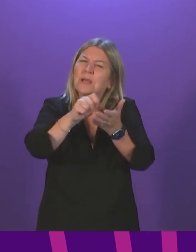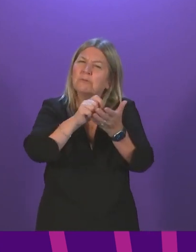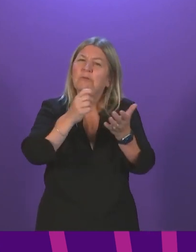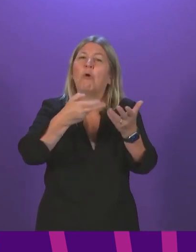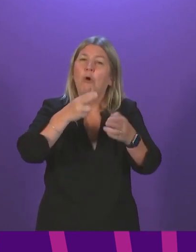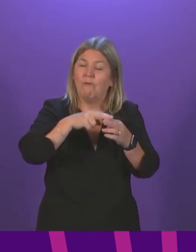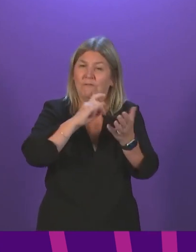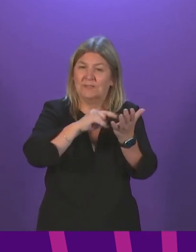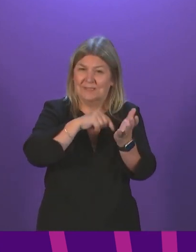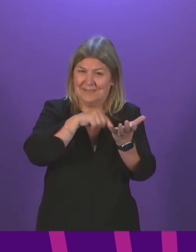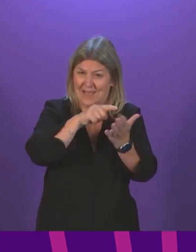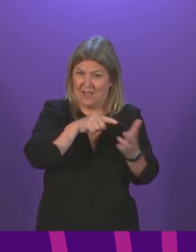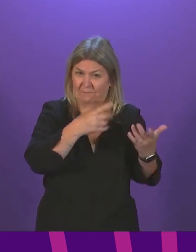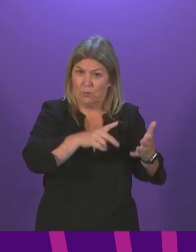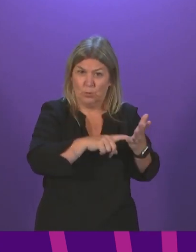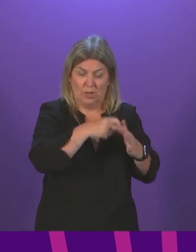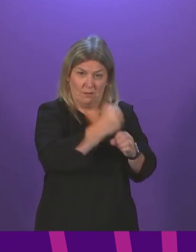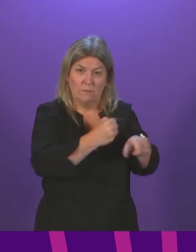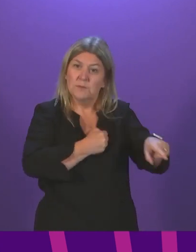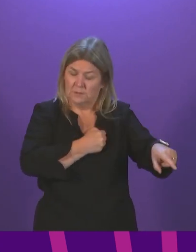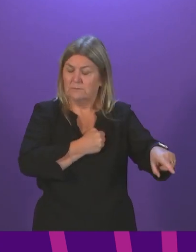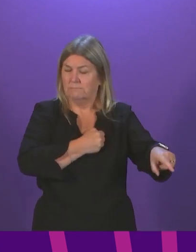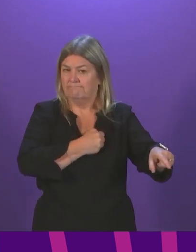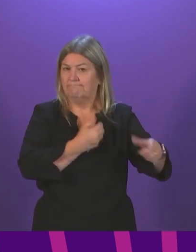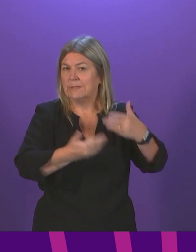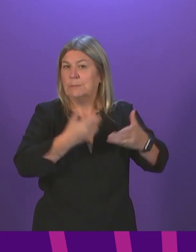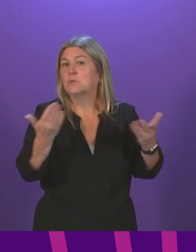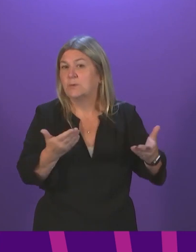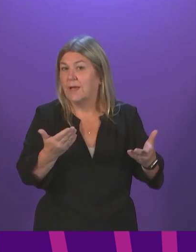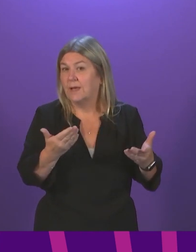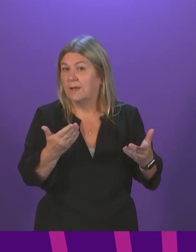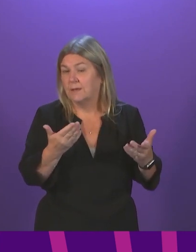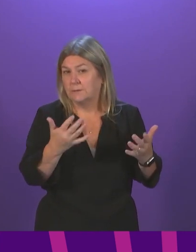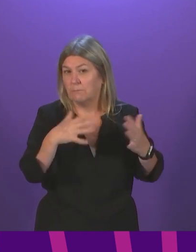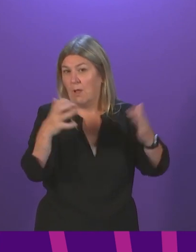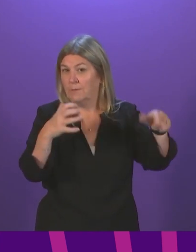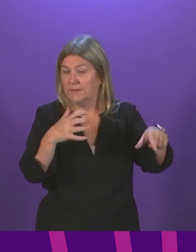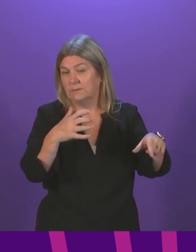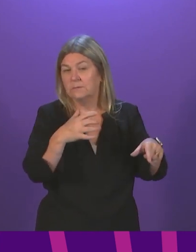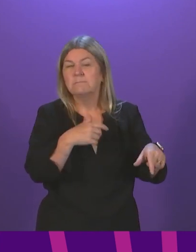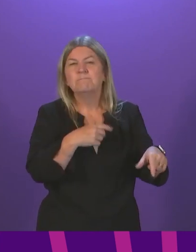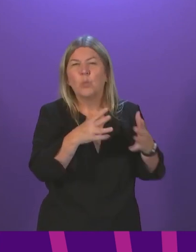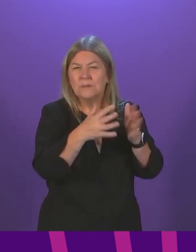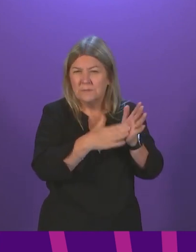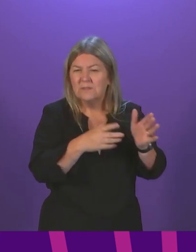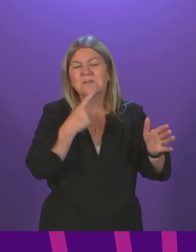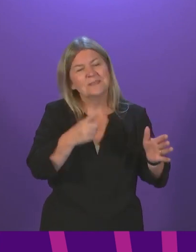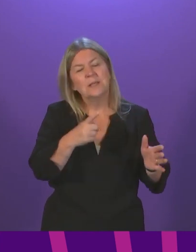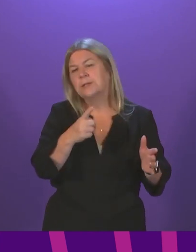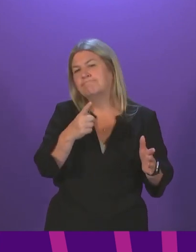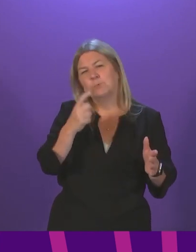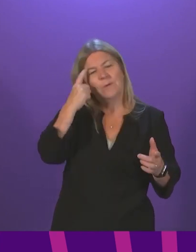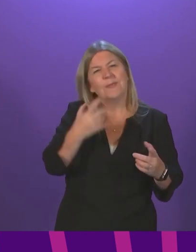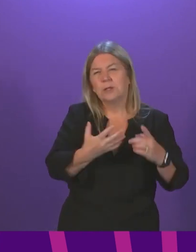indicated in the Commons today that it may have been that the vaccine would not have received MHRA approval.